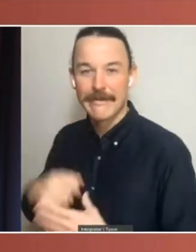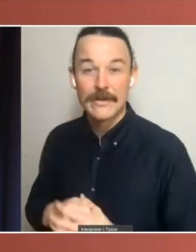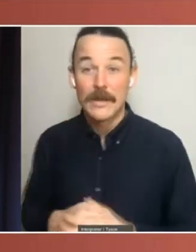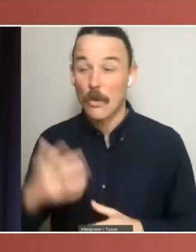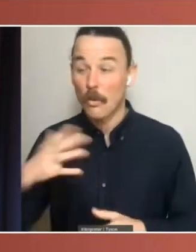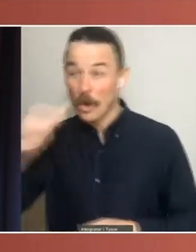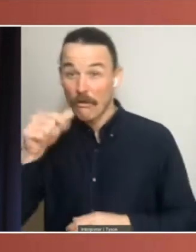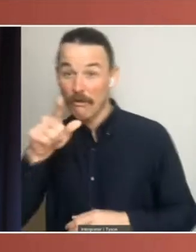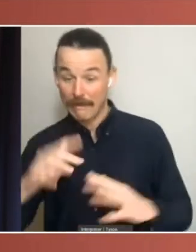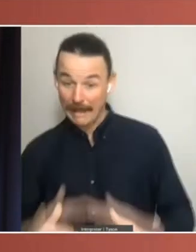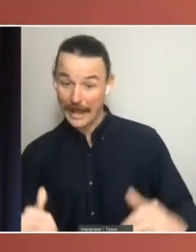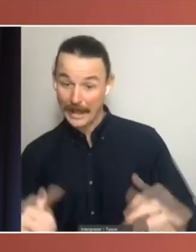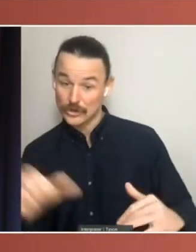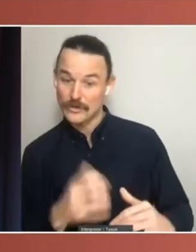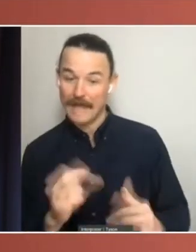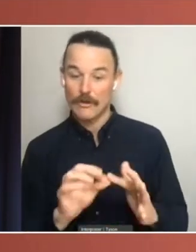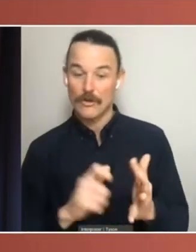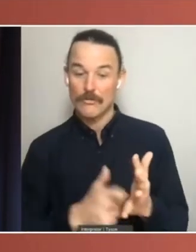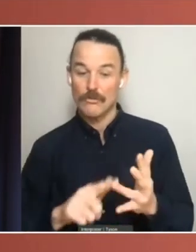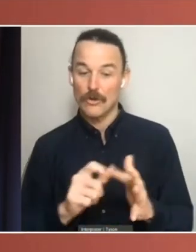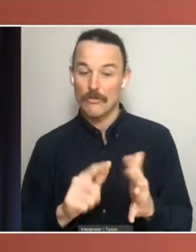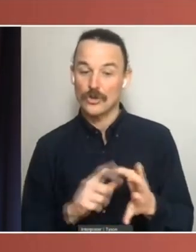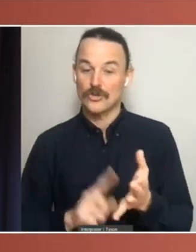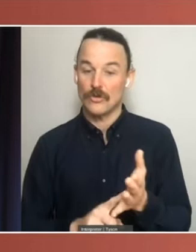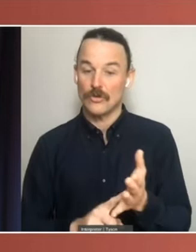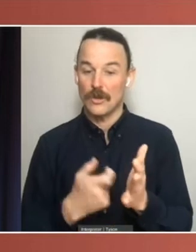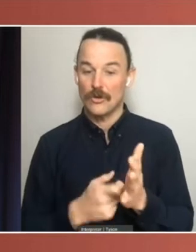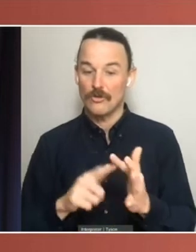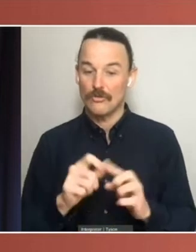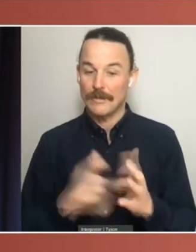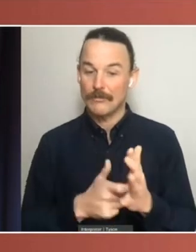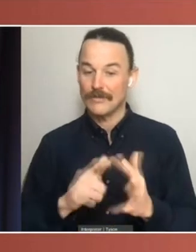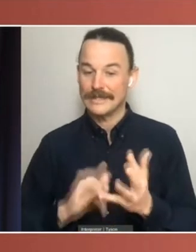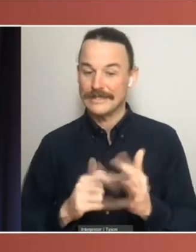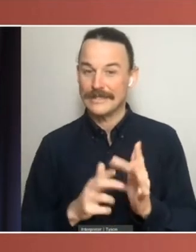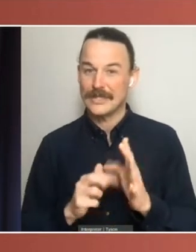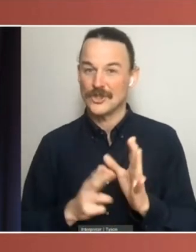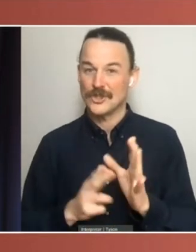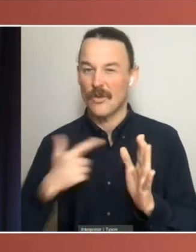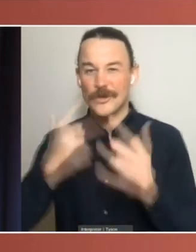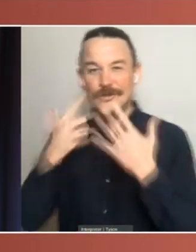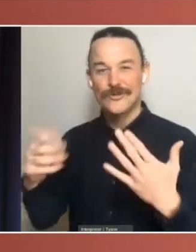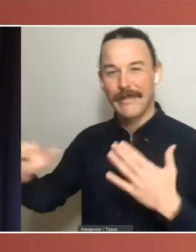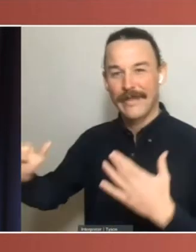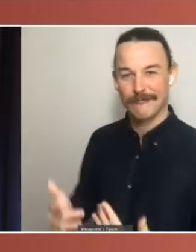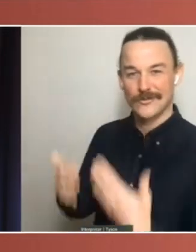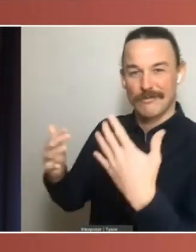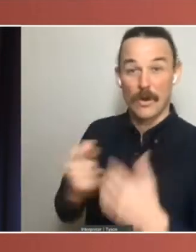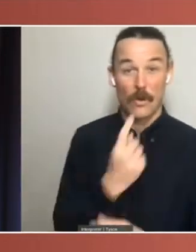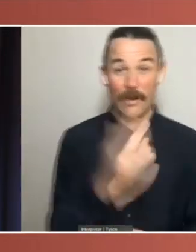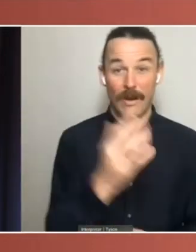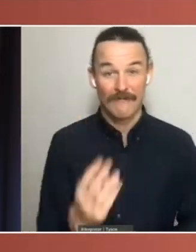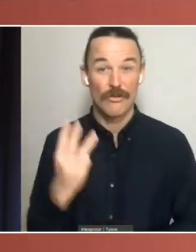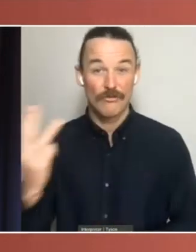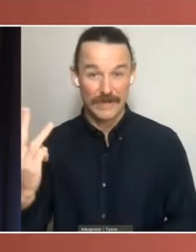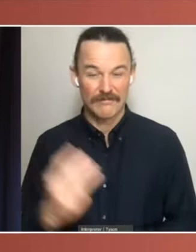representation. Today, I want to share these results for the first time. One in three, 34%, preferred